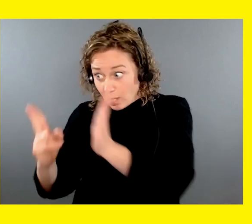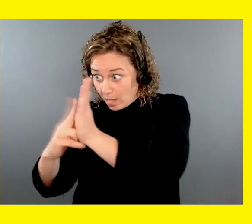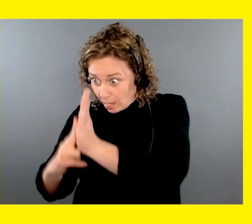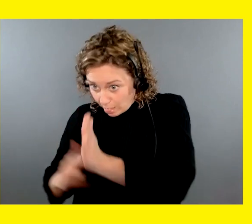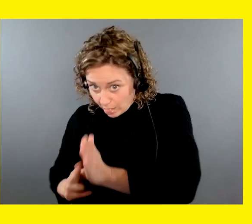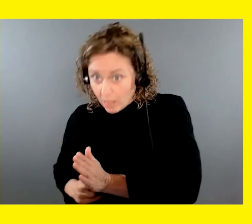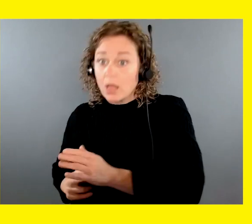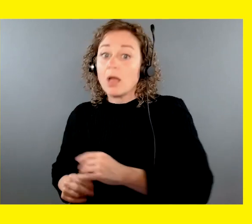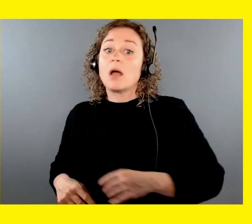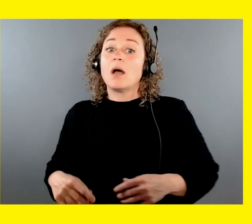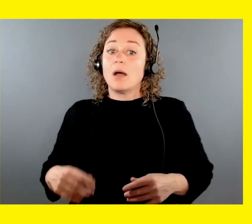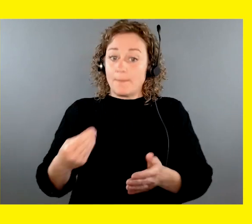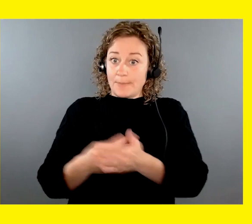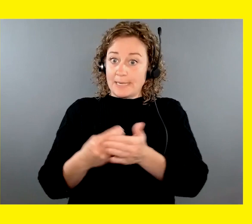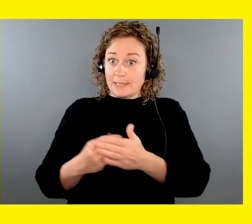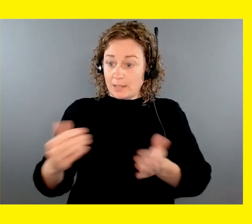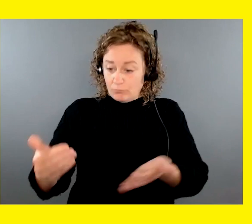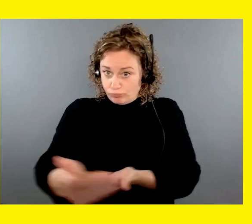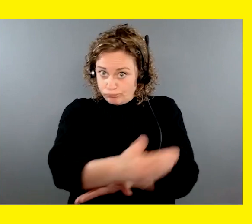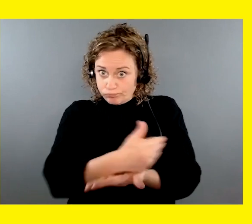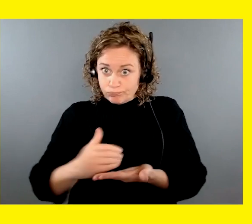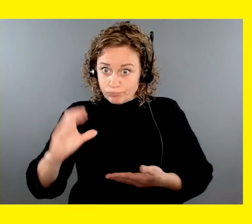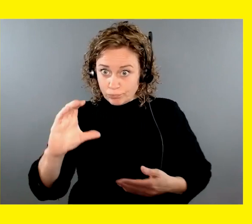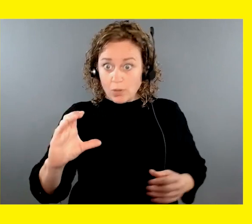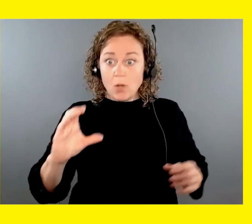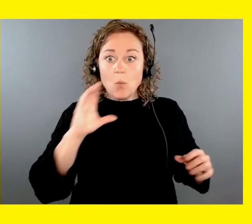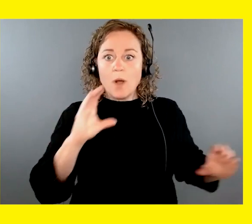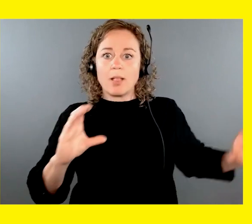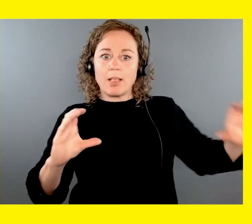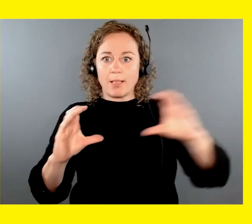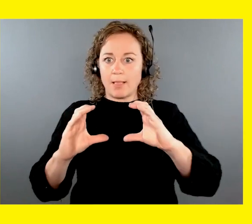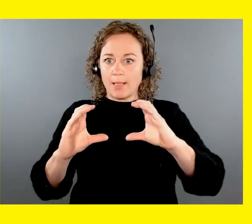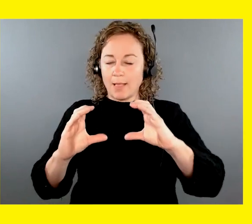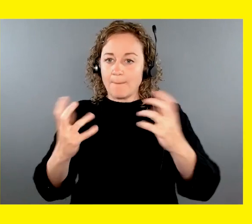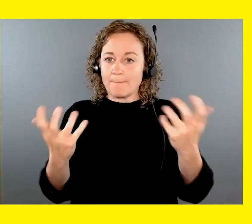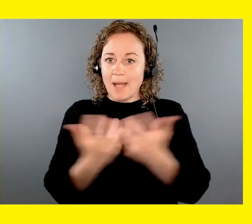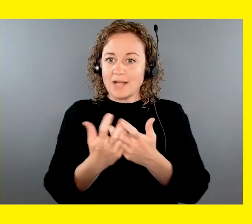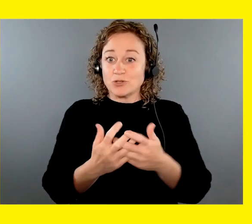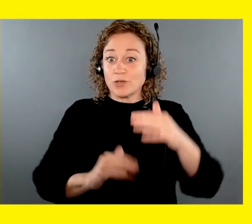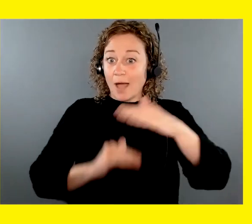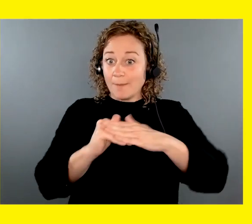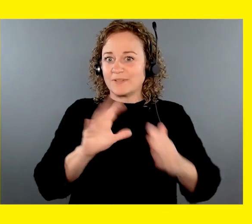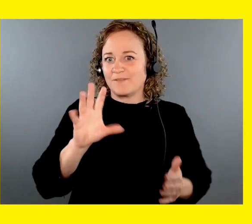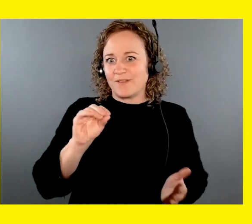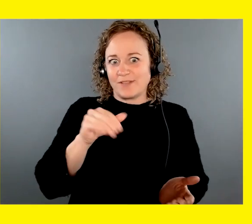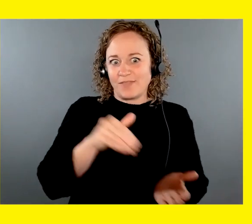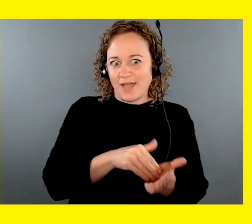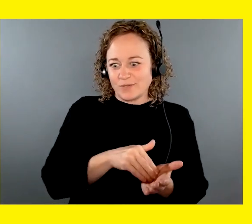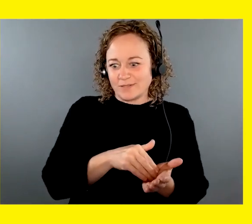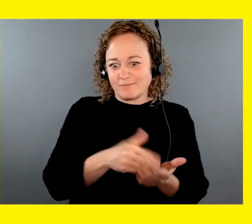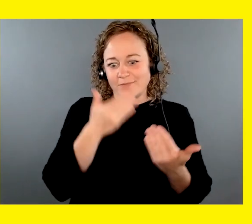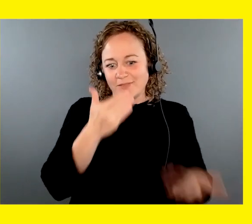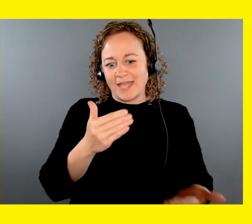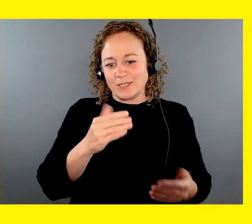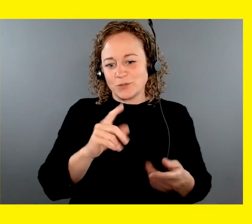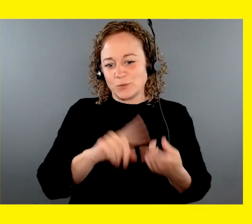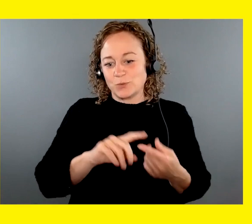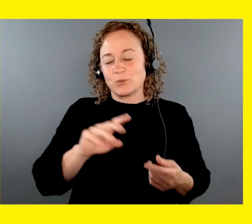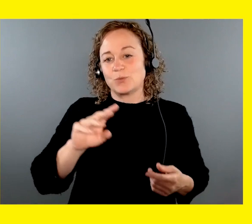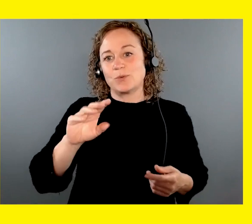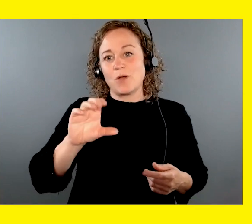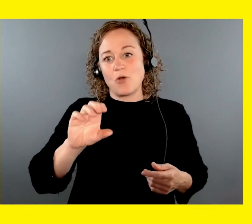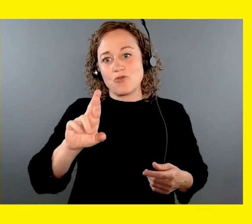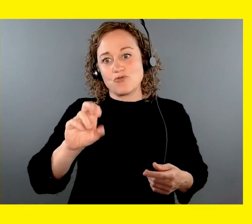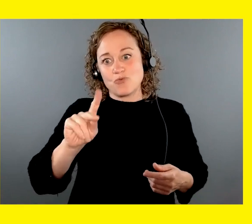,000 thanks to our generous friends Mary and John Crocker. This year's pup crawl promises to be our biggest yet.